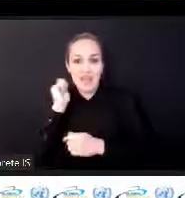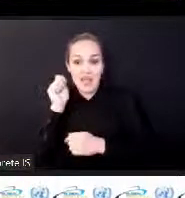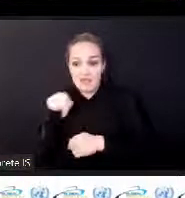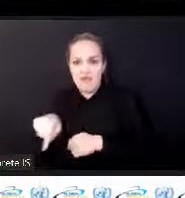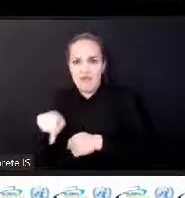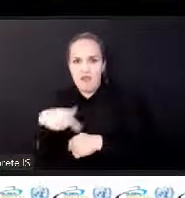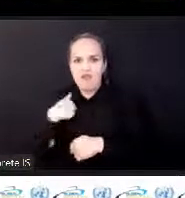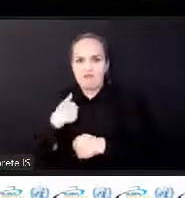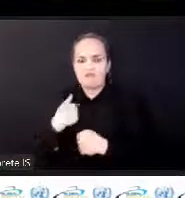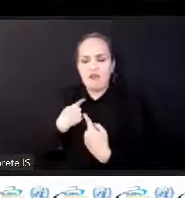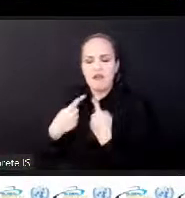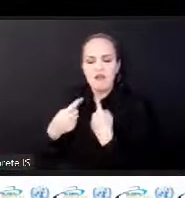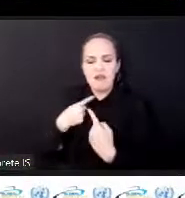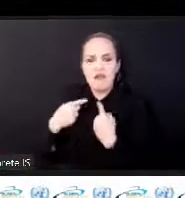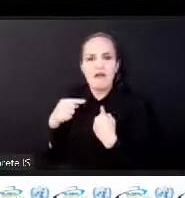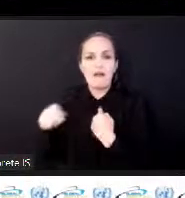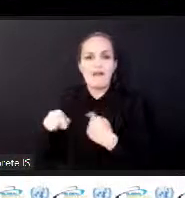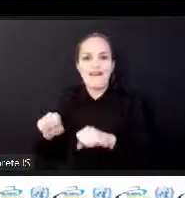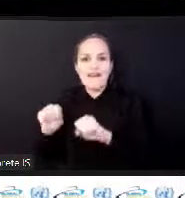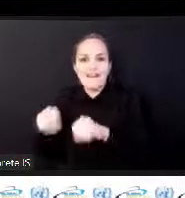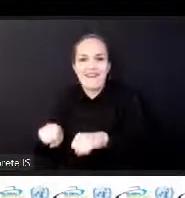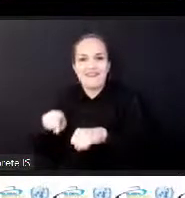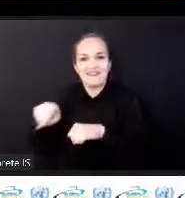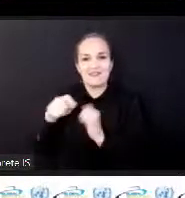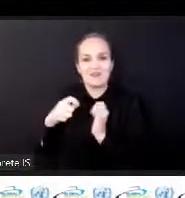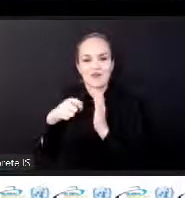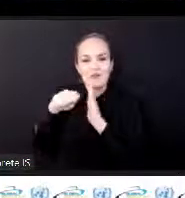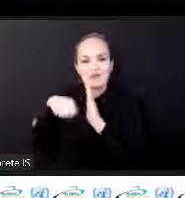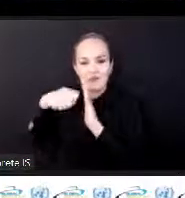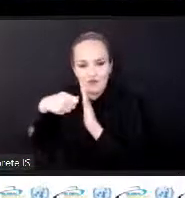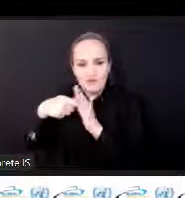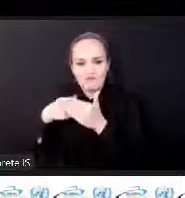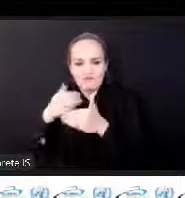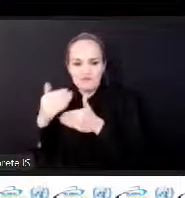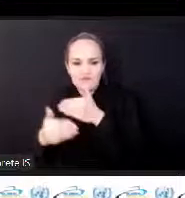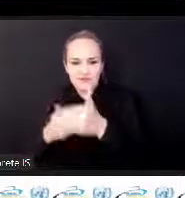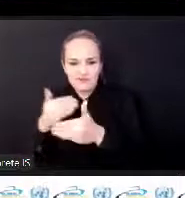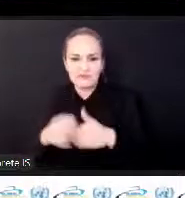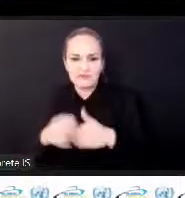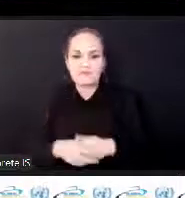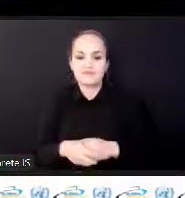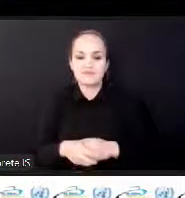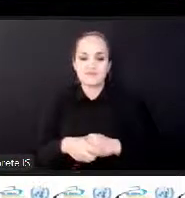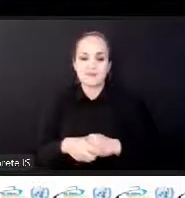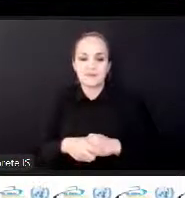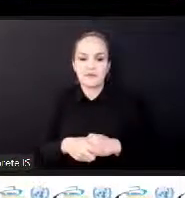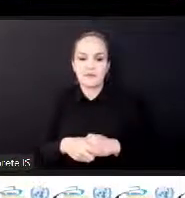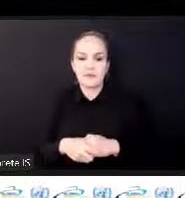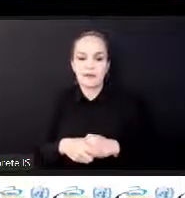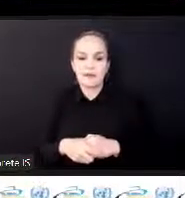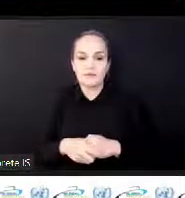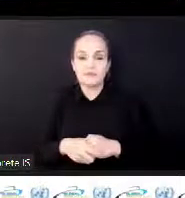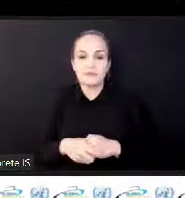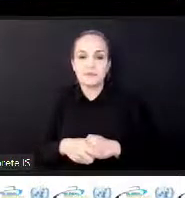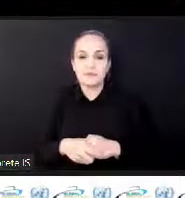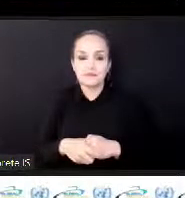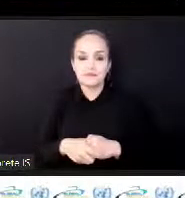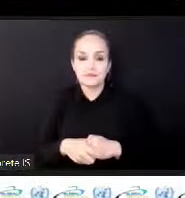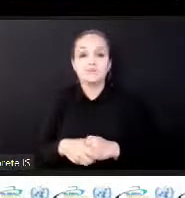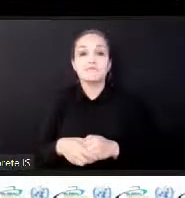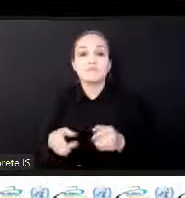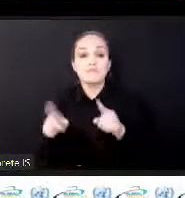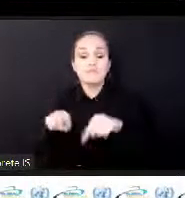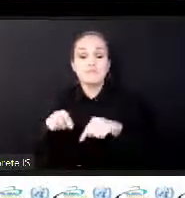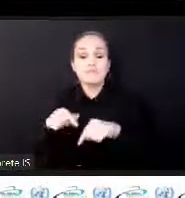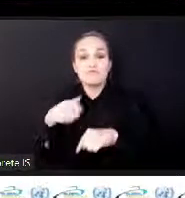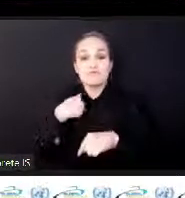creative industries to the World Economic Forum? And of course, we need to deal with trade barriers. And I'm looking towards the EU for